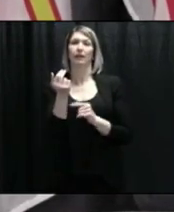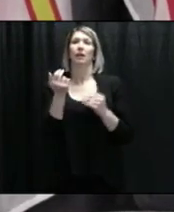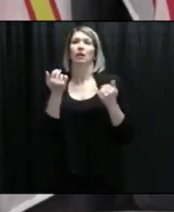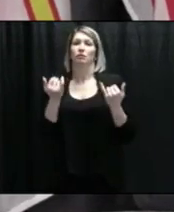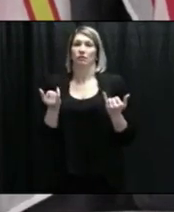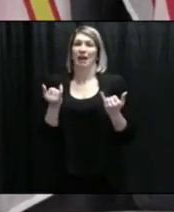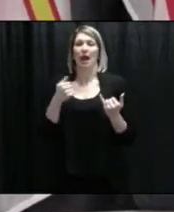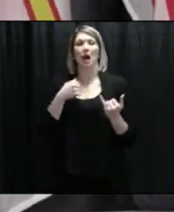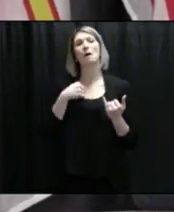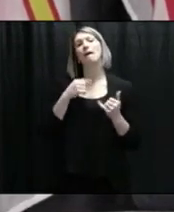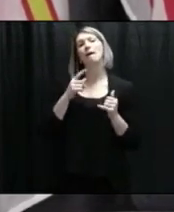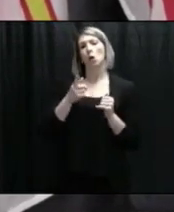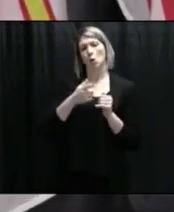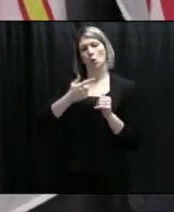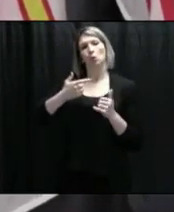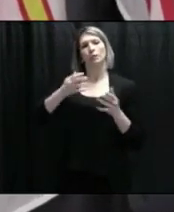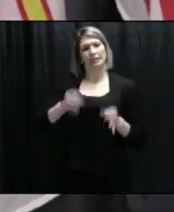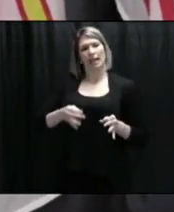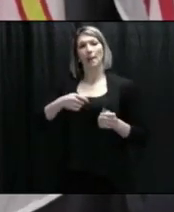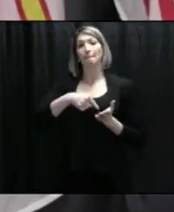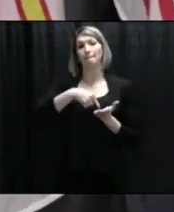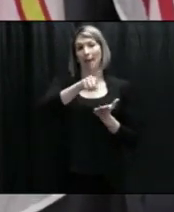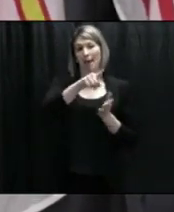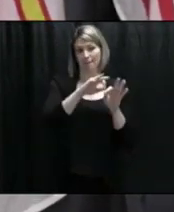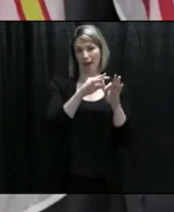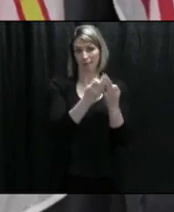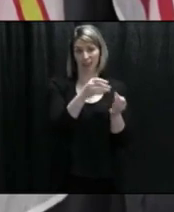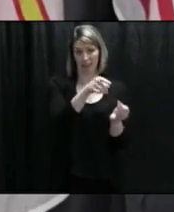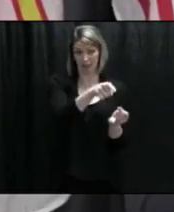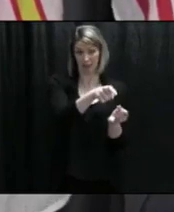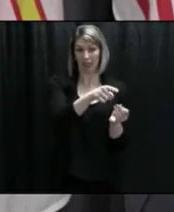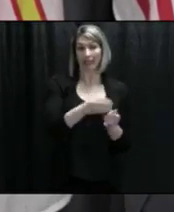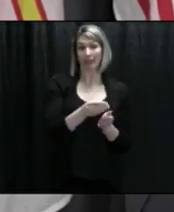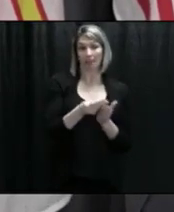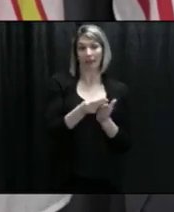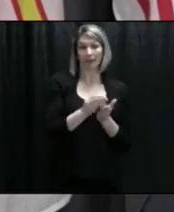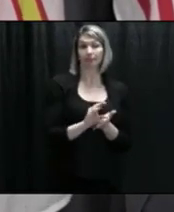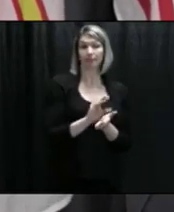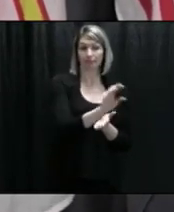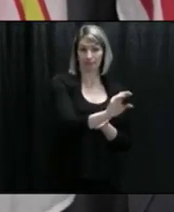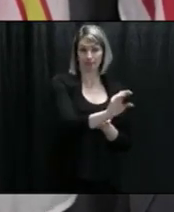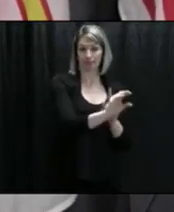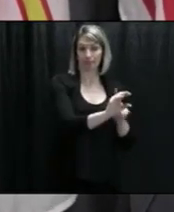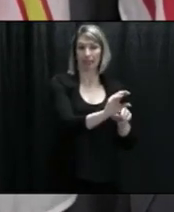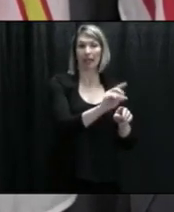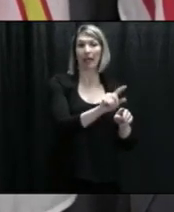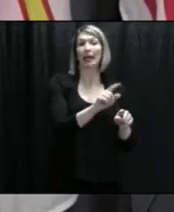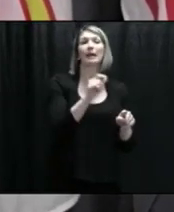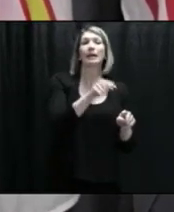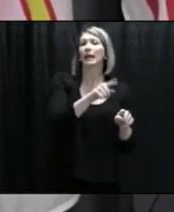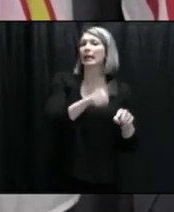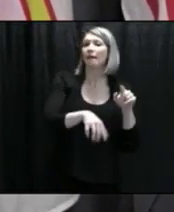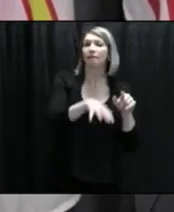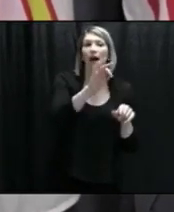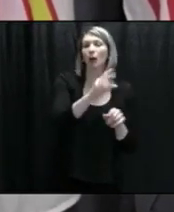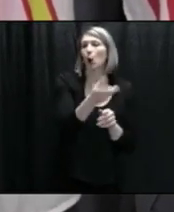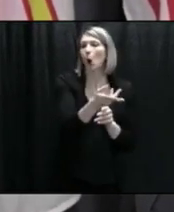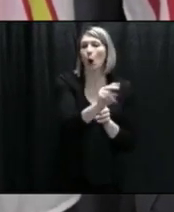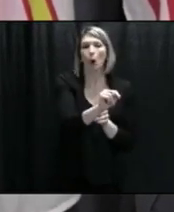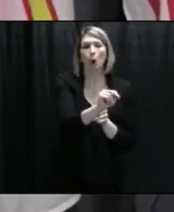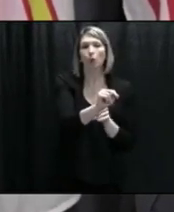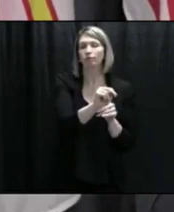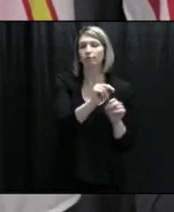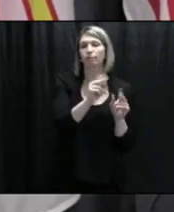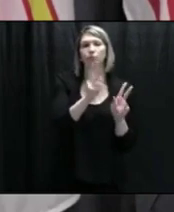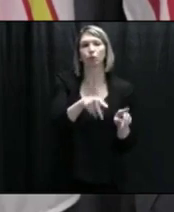own childcare spaces, and that we would reimburse them. And then realizing if we can't find those spaces for